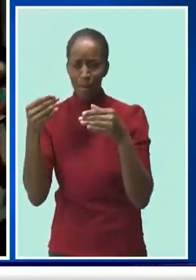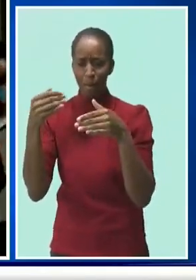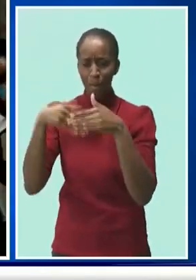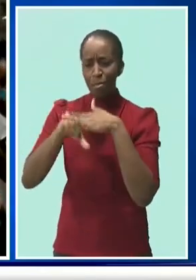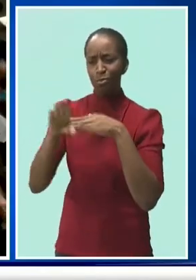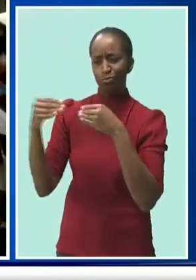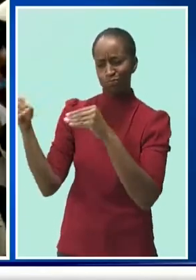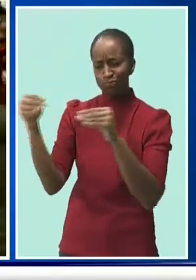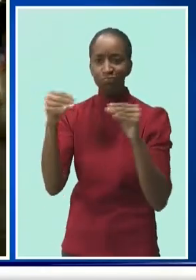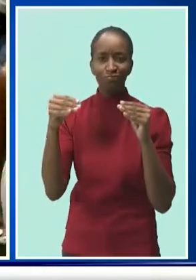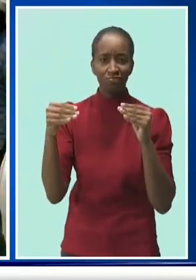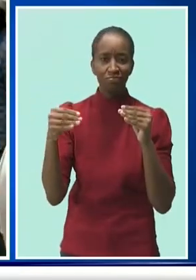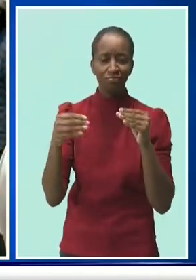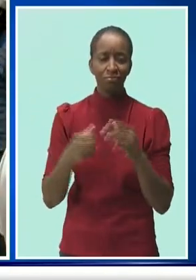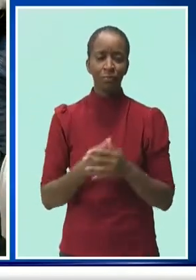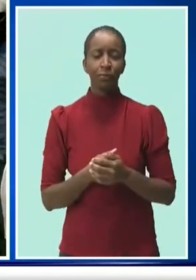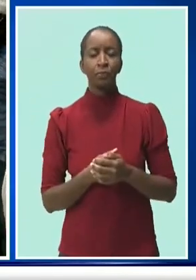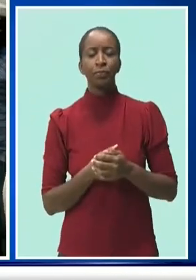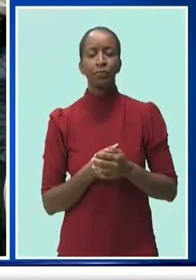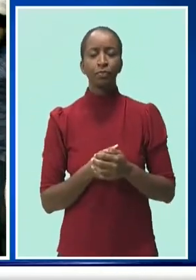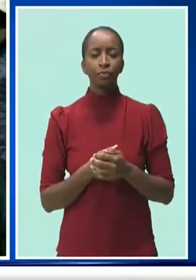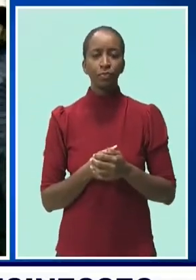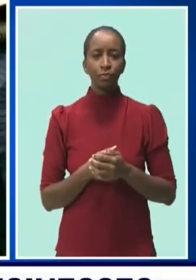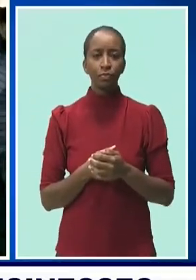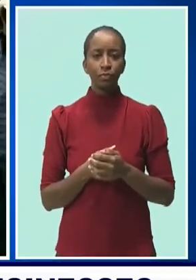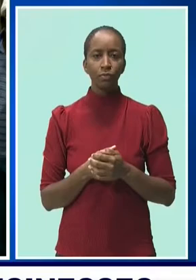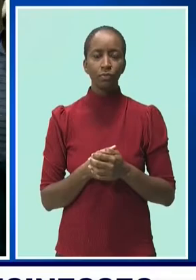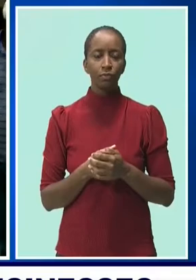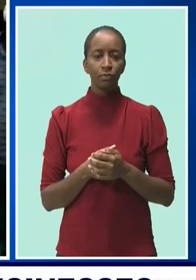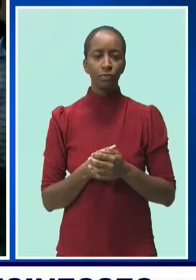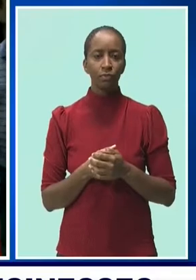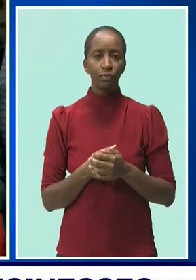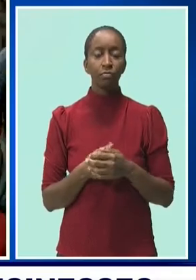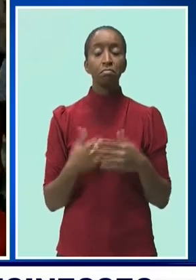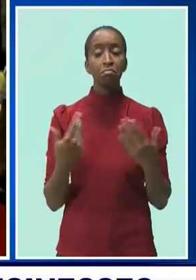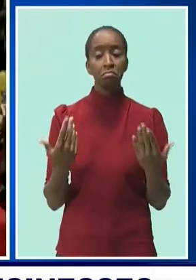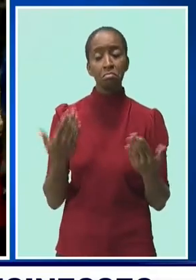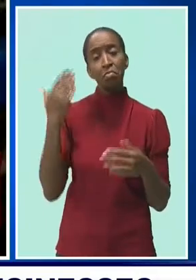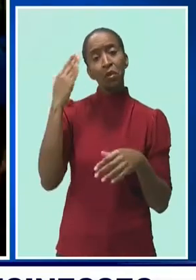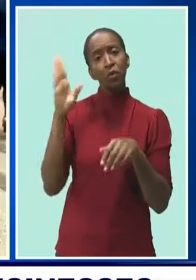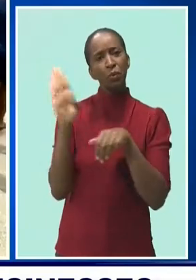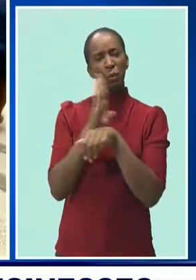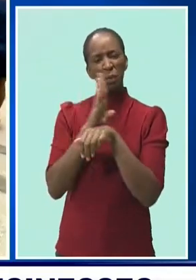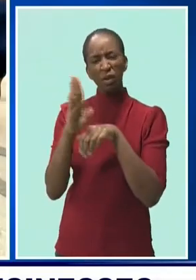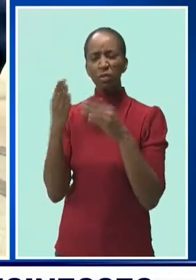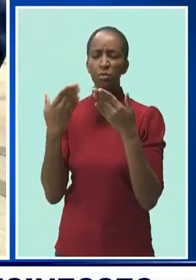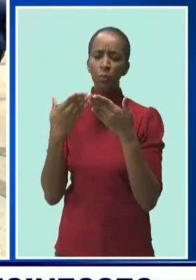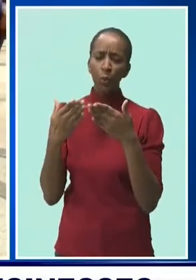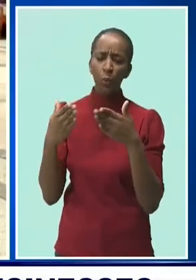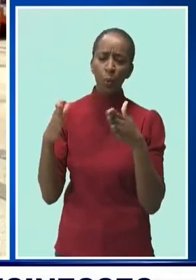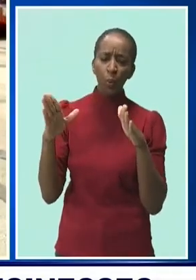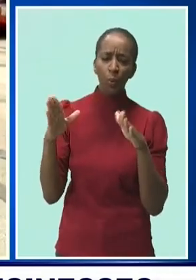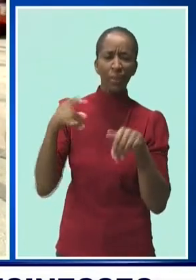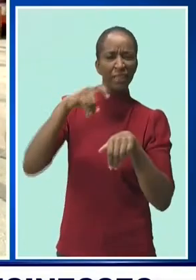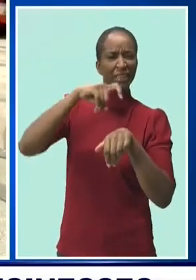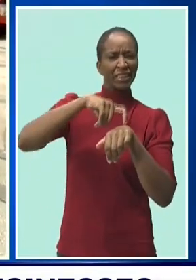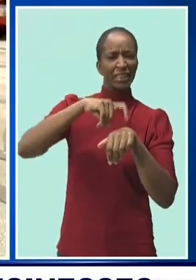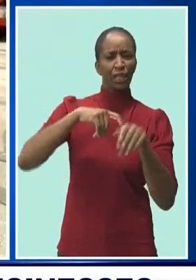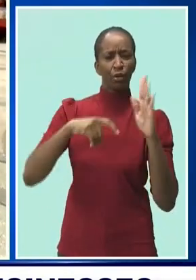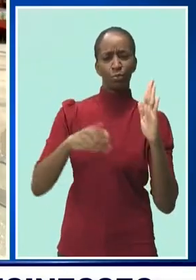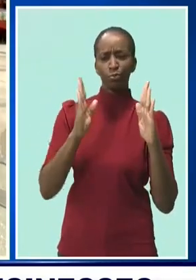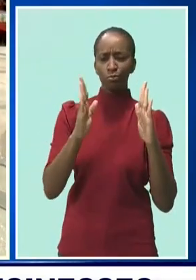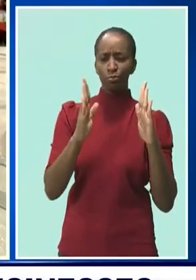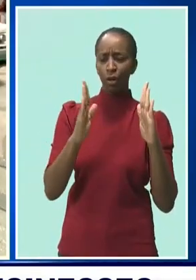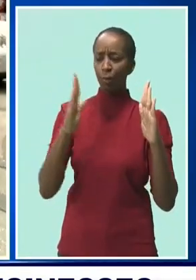relaxed, allowing for a partial lifting of the curfew, longer opening hours for businesses, and an ease of restrictions on